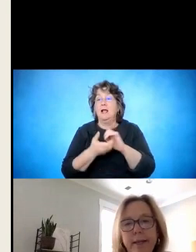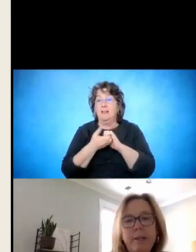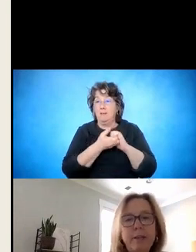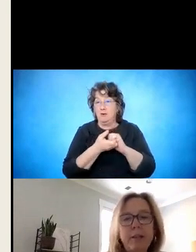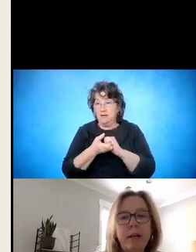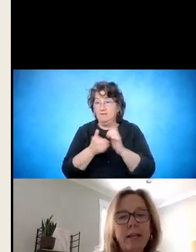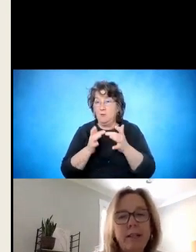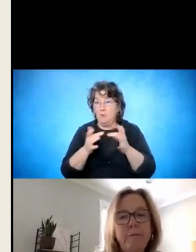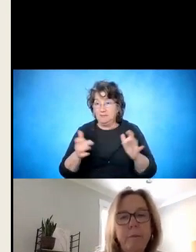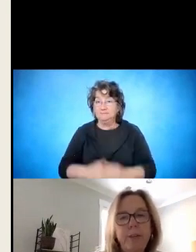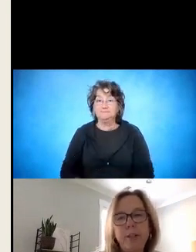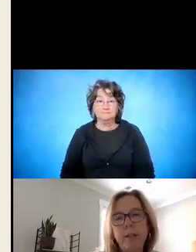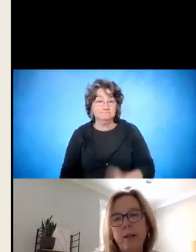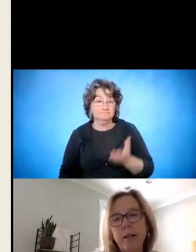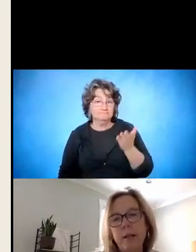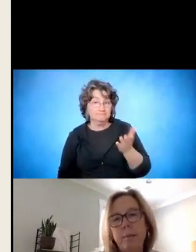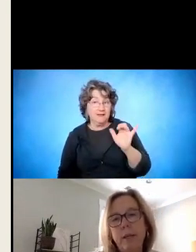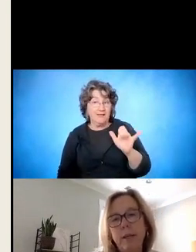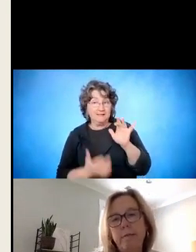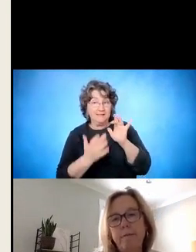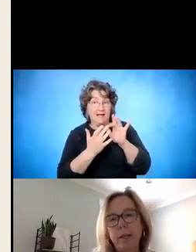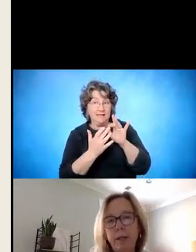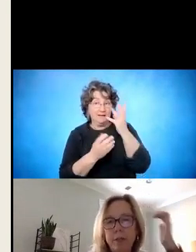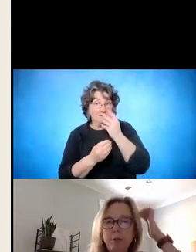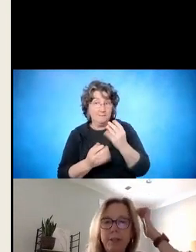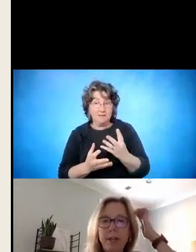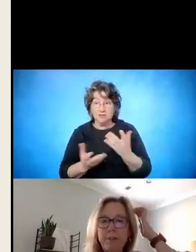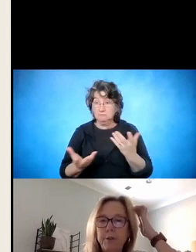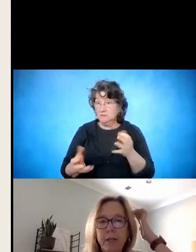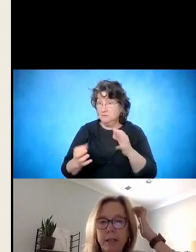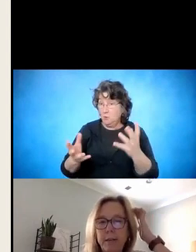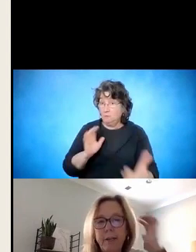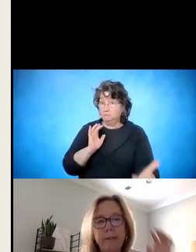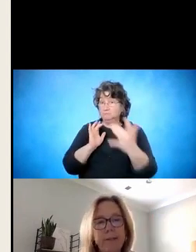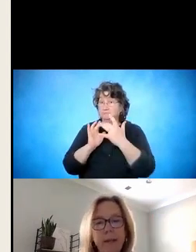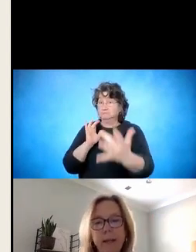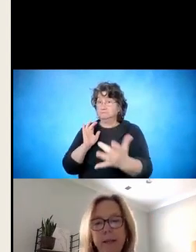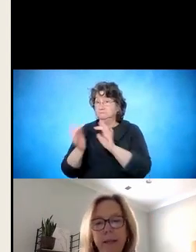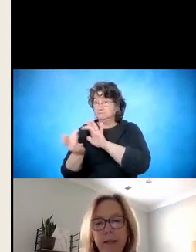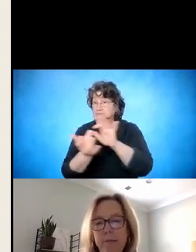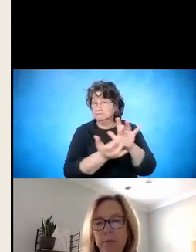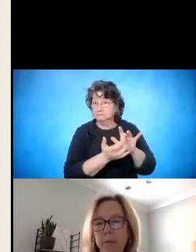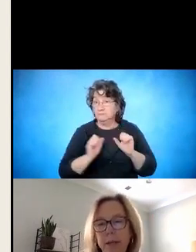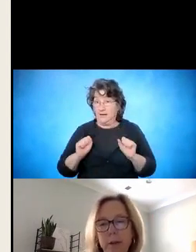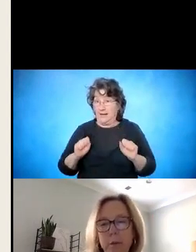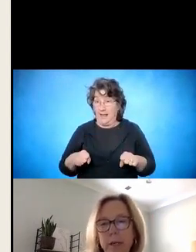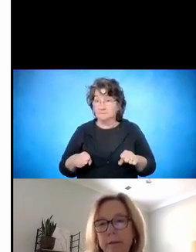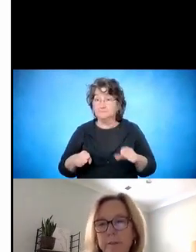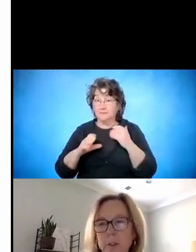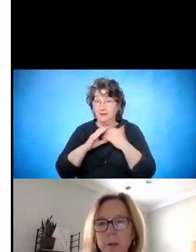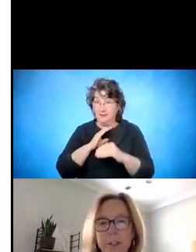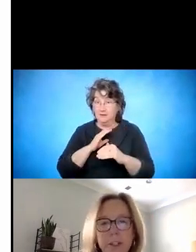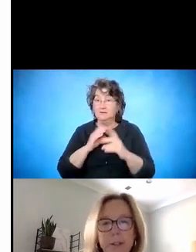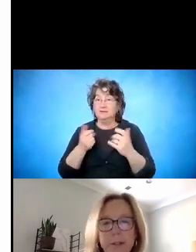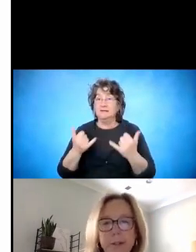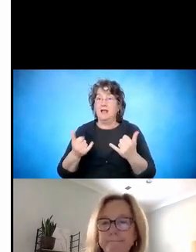And there's our contact information. If you want to reach out to any of us, and then I think we're going to open it up